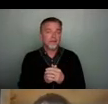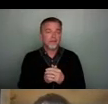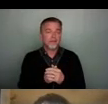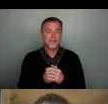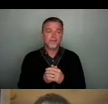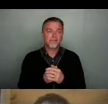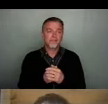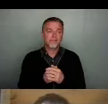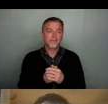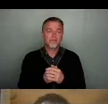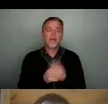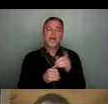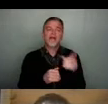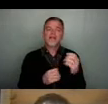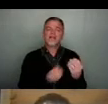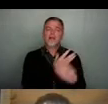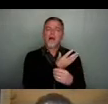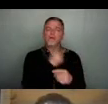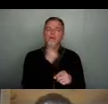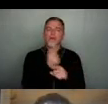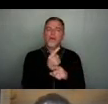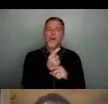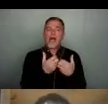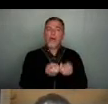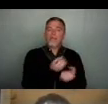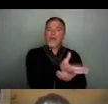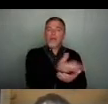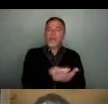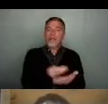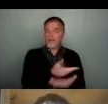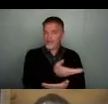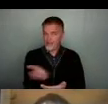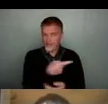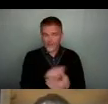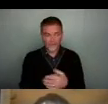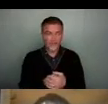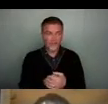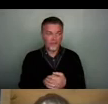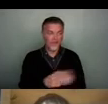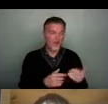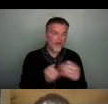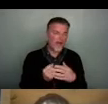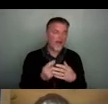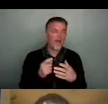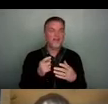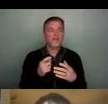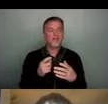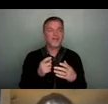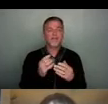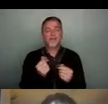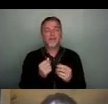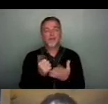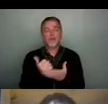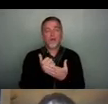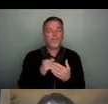This is a slide about how we spent the money. So you can see that we had a bit of in kind support from the space which